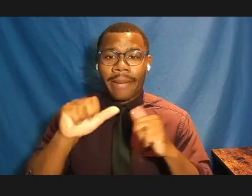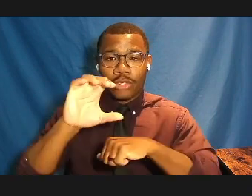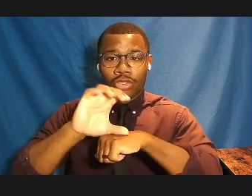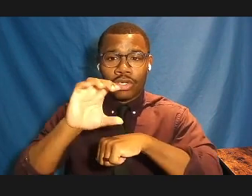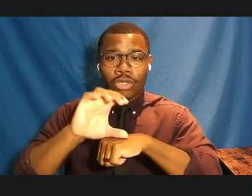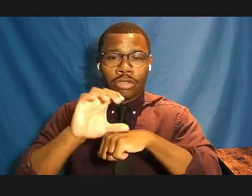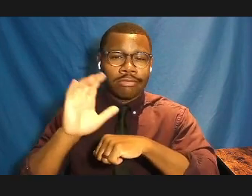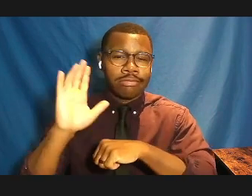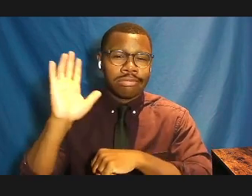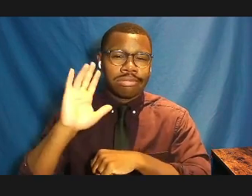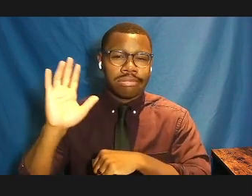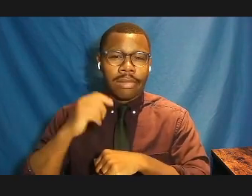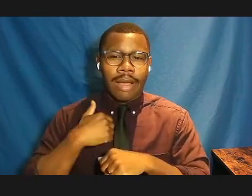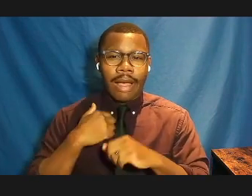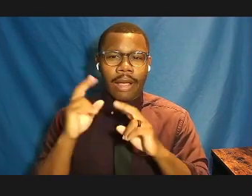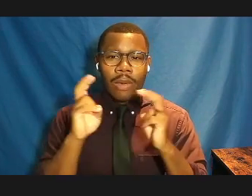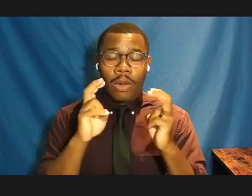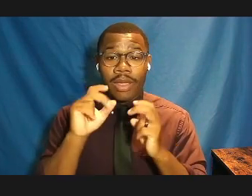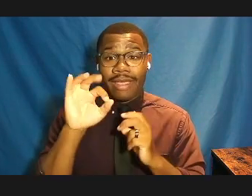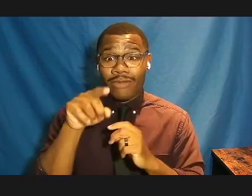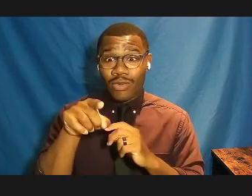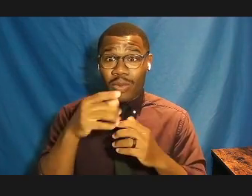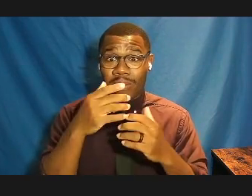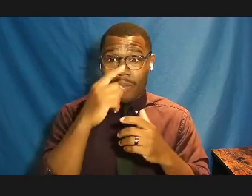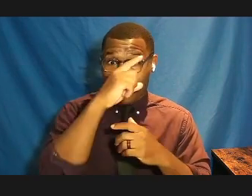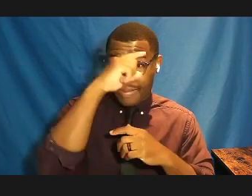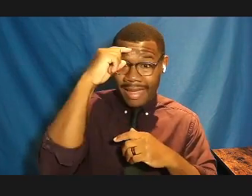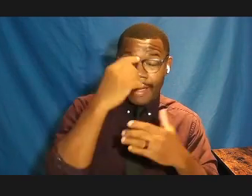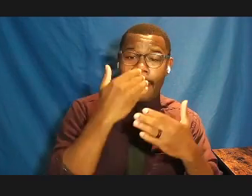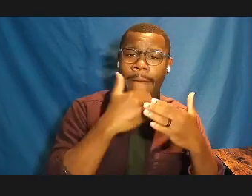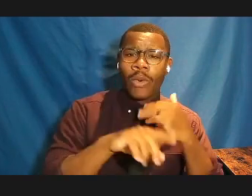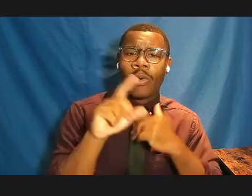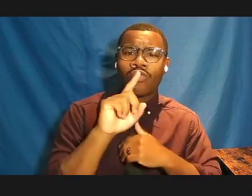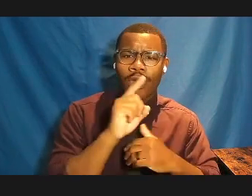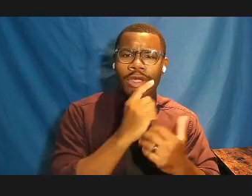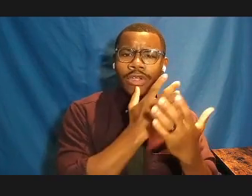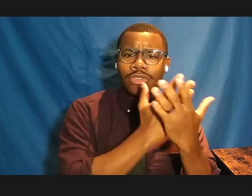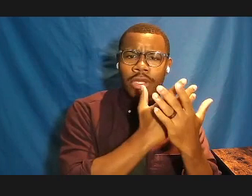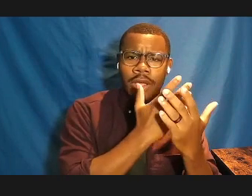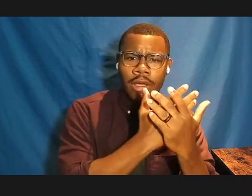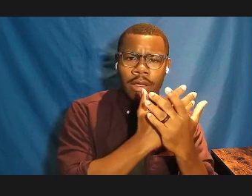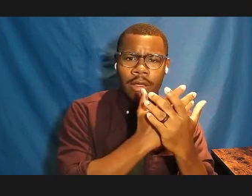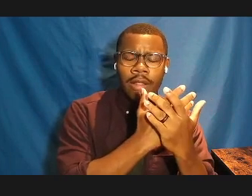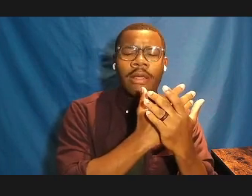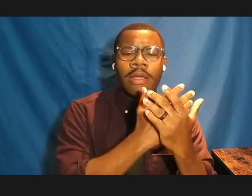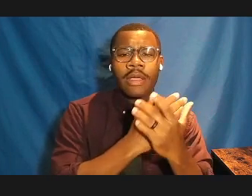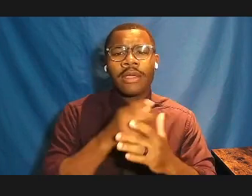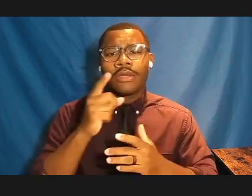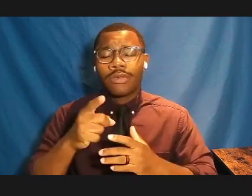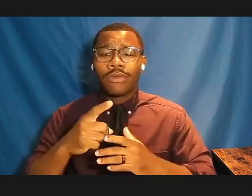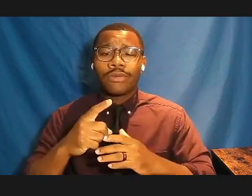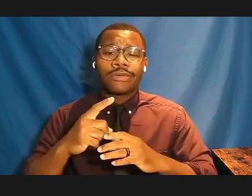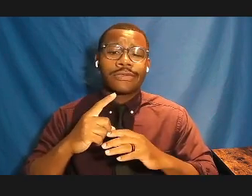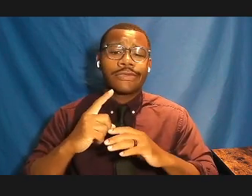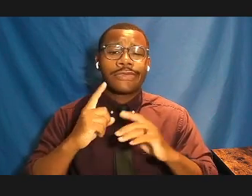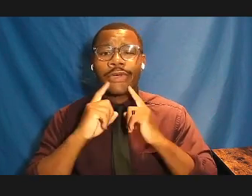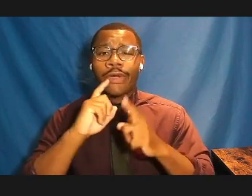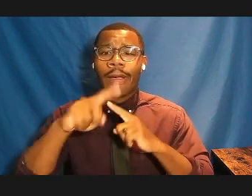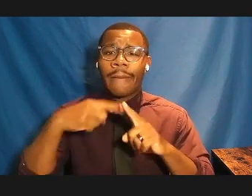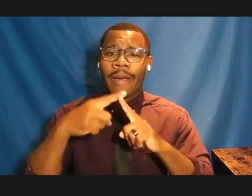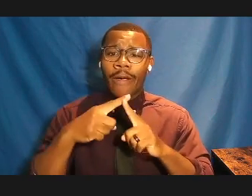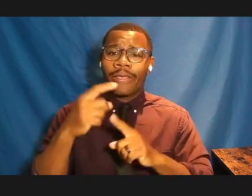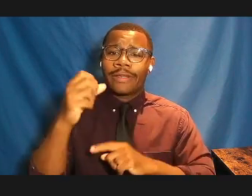If you black, you'd be born in jail in the north as well as the south. Stop talking about the south. As long as you